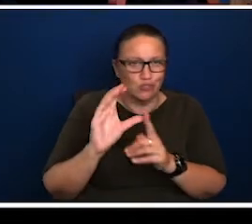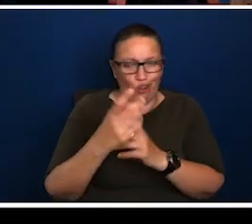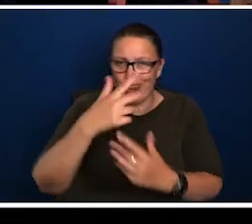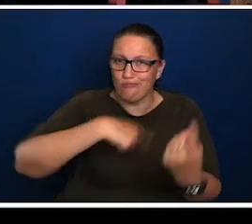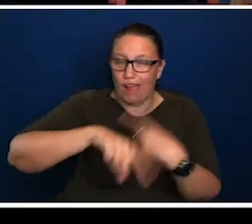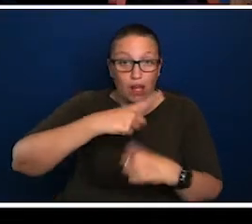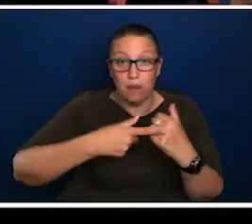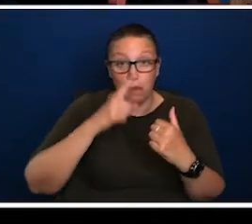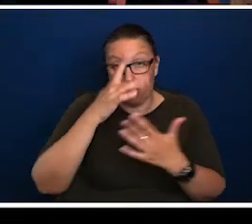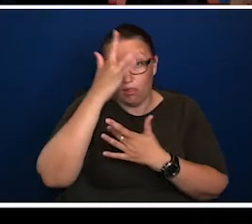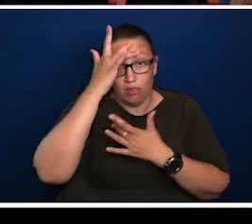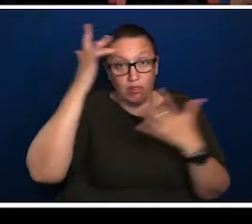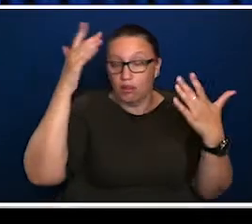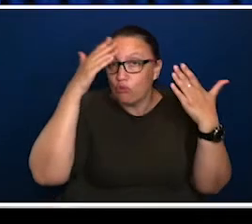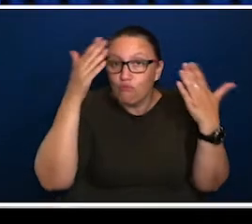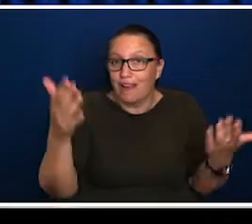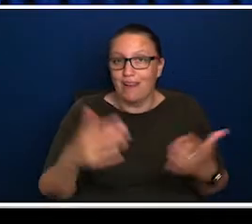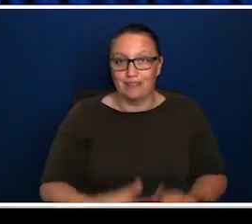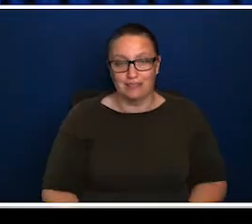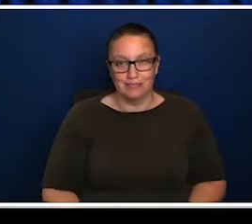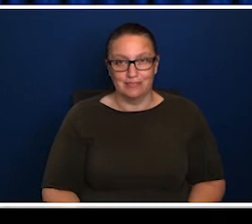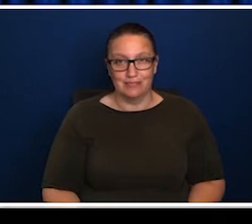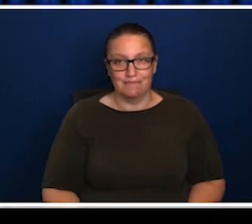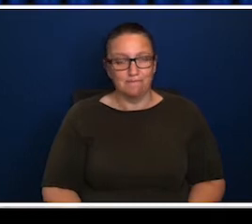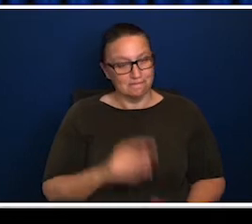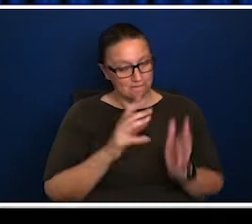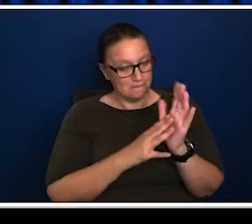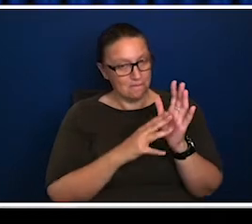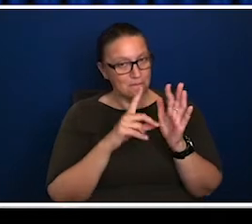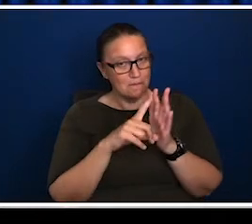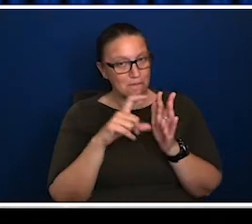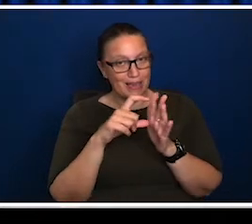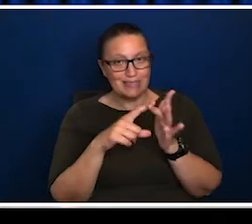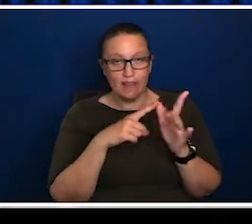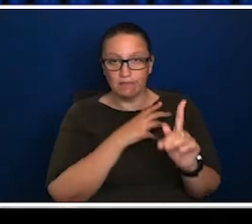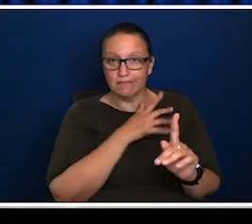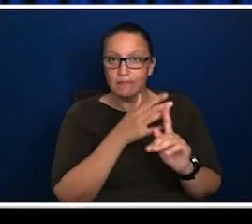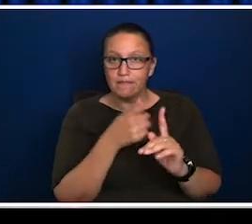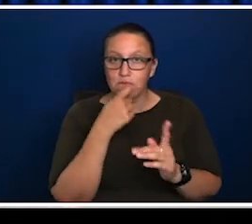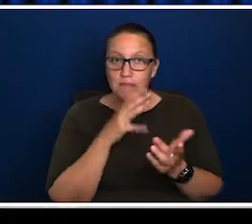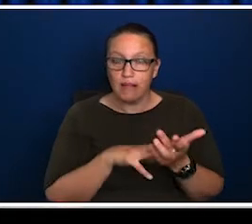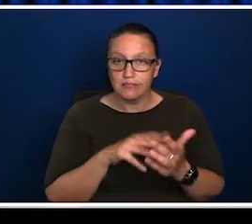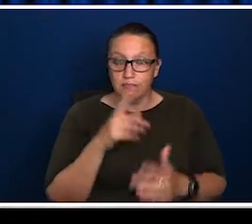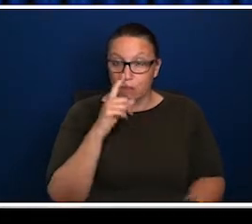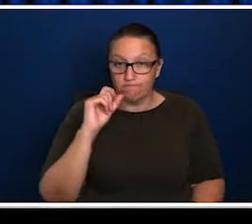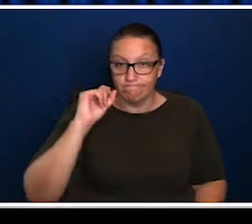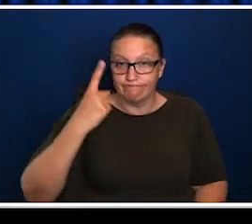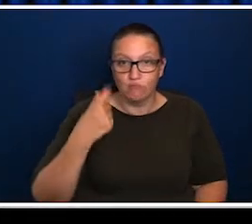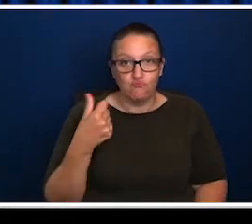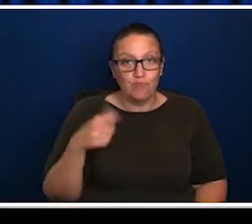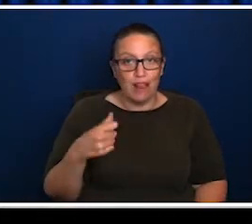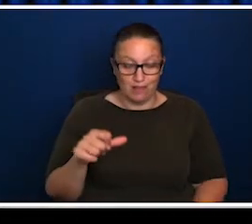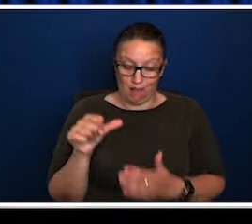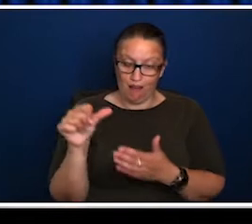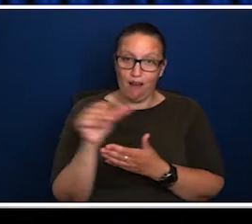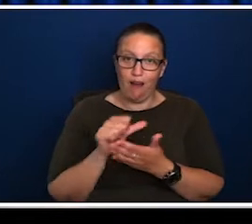it, but nobody really knows. But I think in the media, certainly for the last few months, that recognition of what's happened to